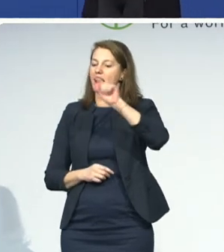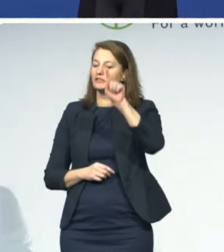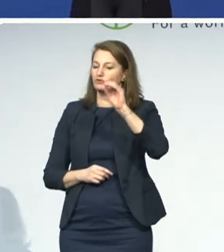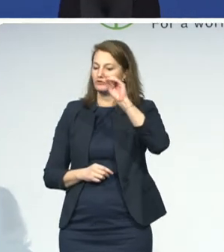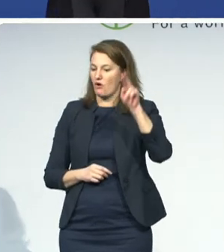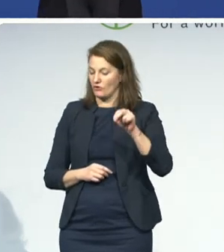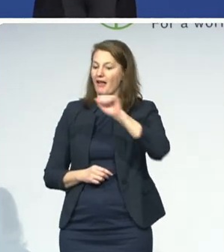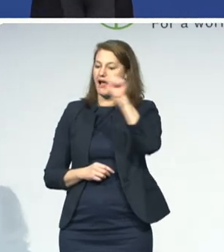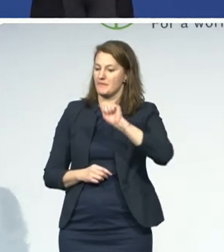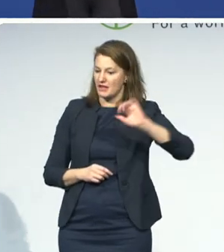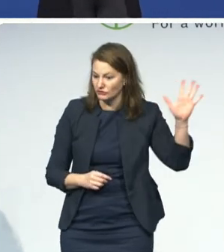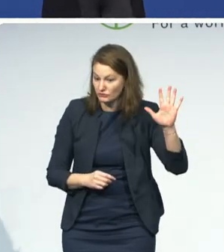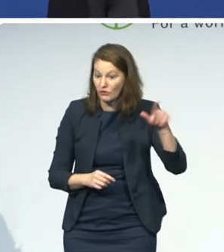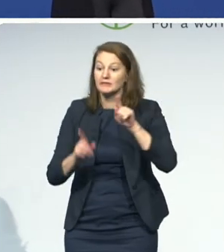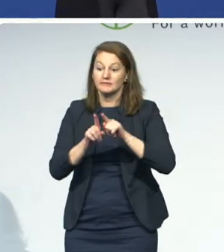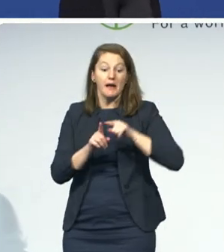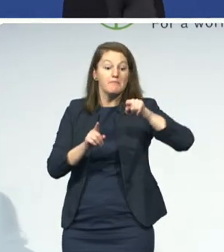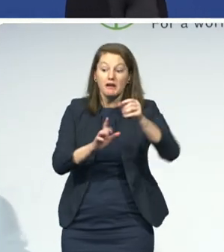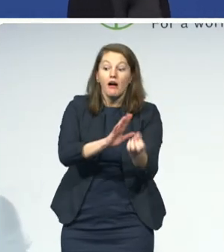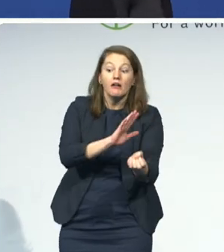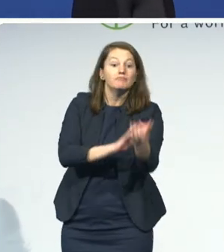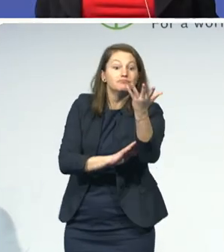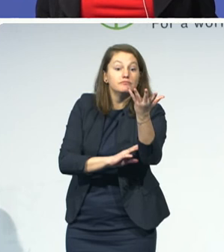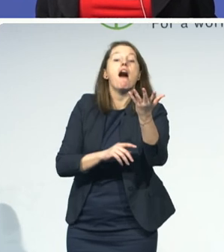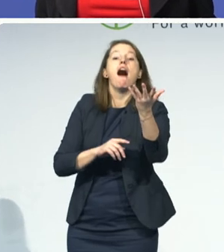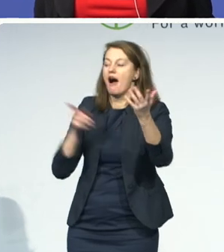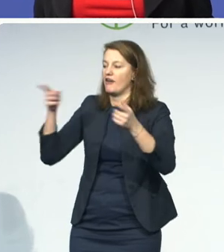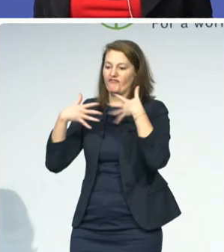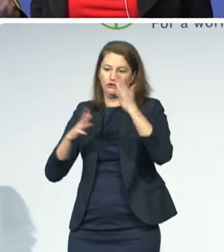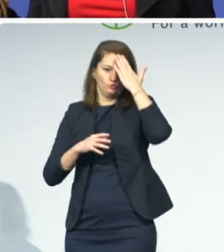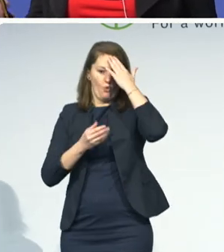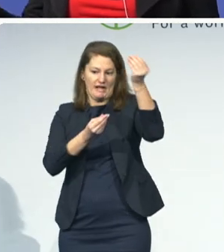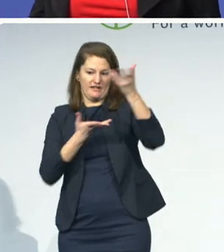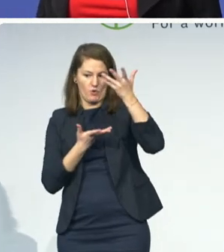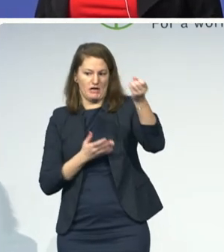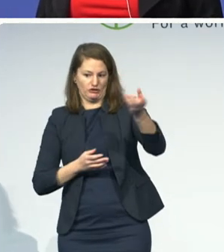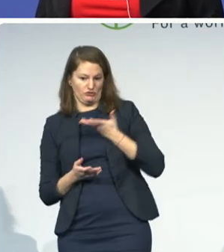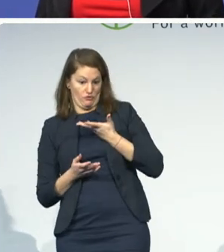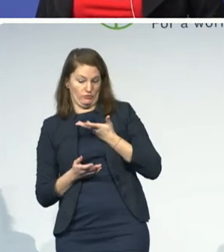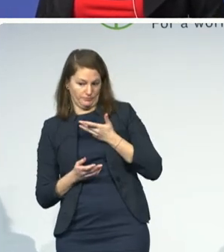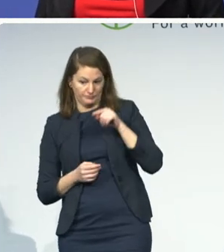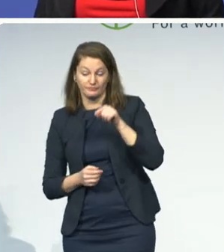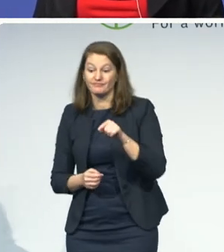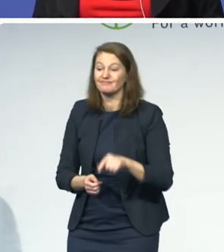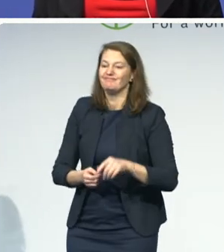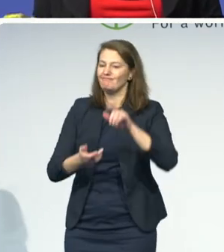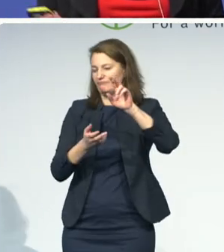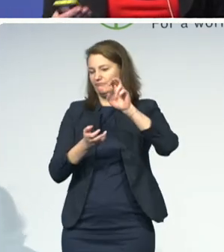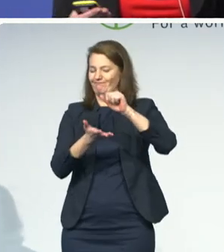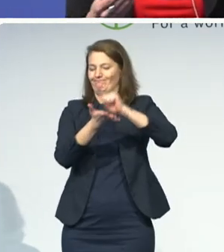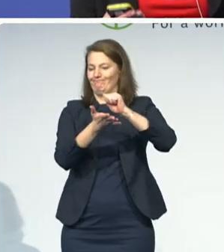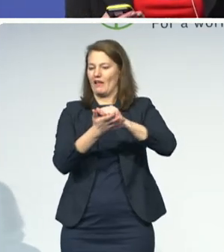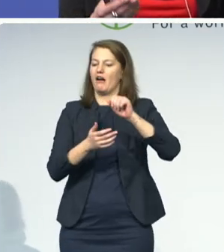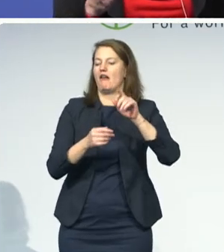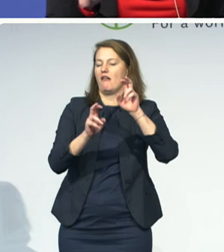we get school books in is we actually work with publishers of those books and we work with education systems and say,